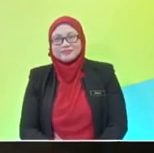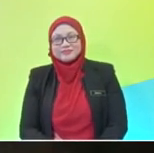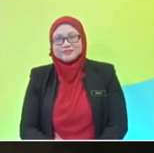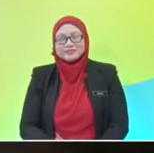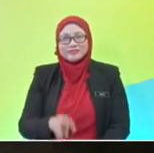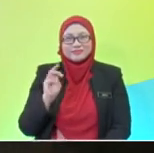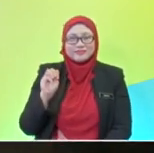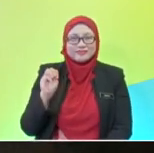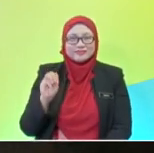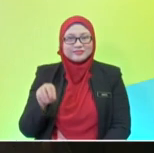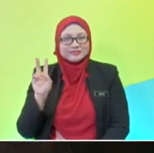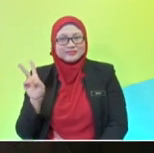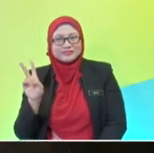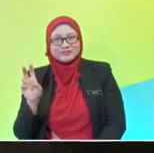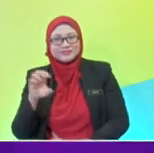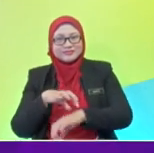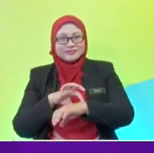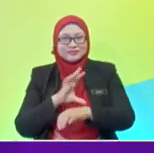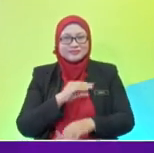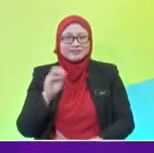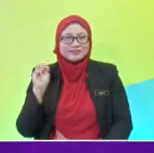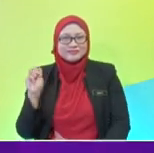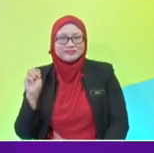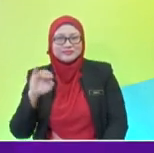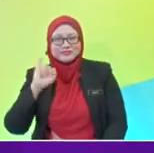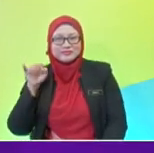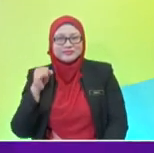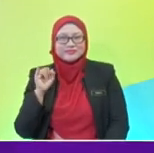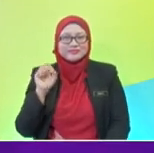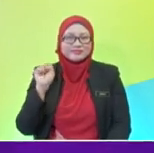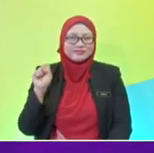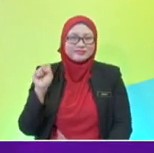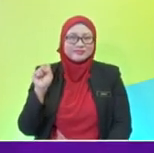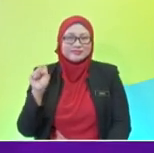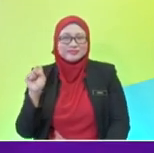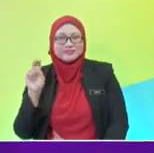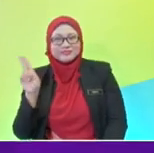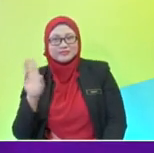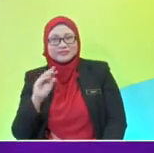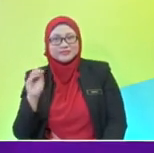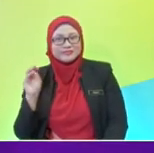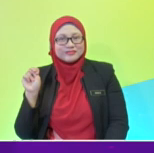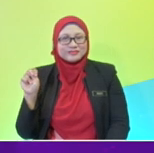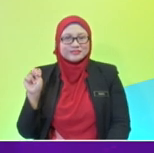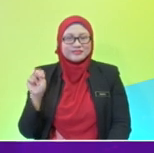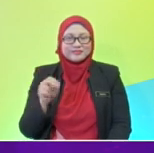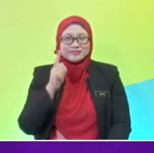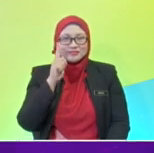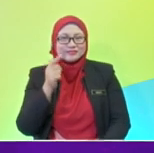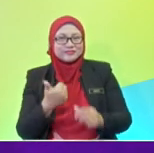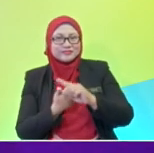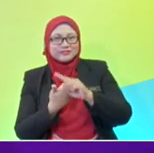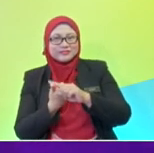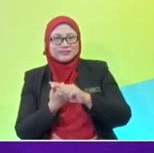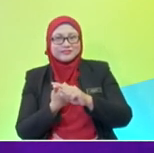Mercury, Venus, Earth and Mars. Jupiter, Saturn, Uranus, Neptune. Look at the first planet from the